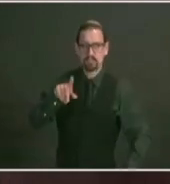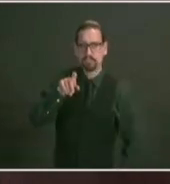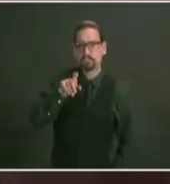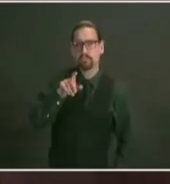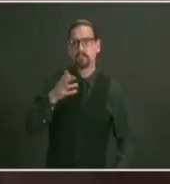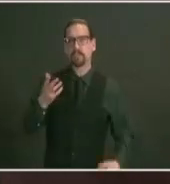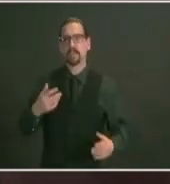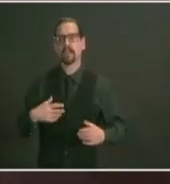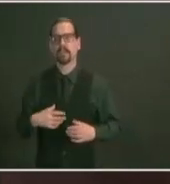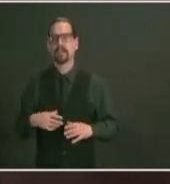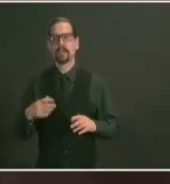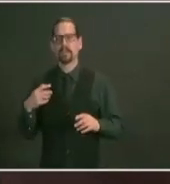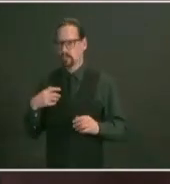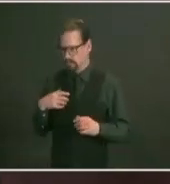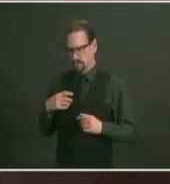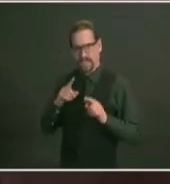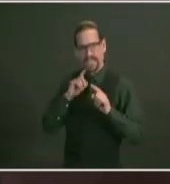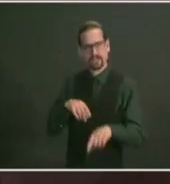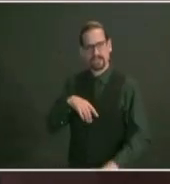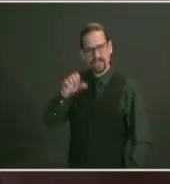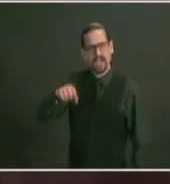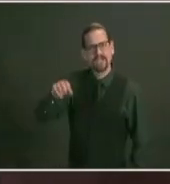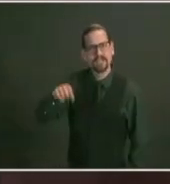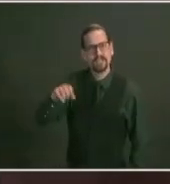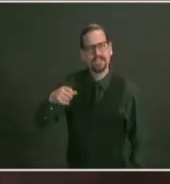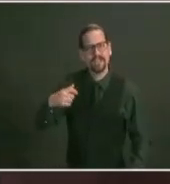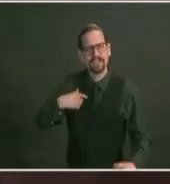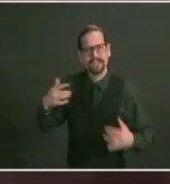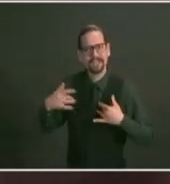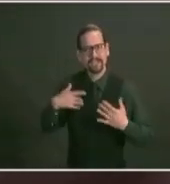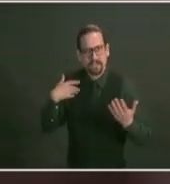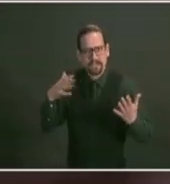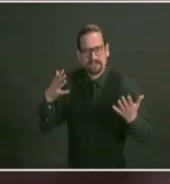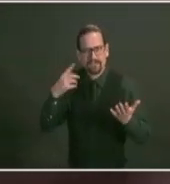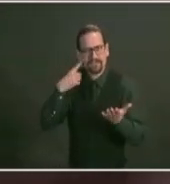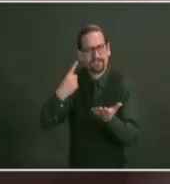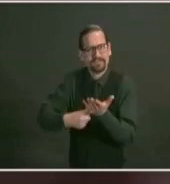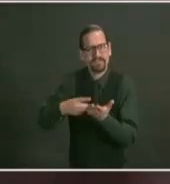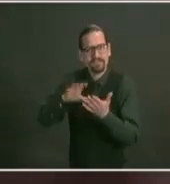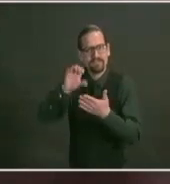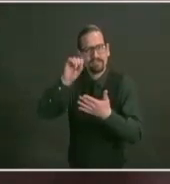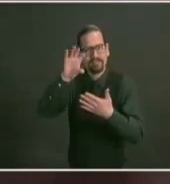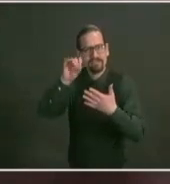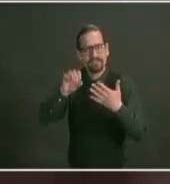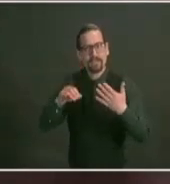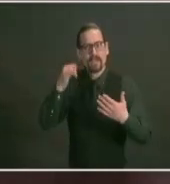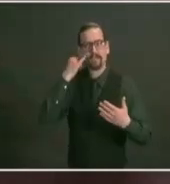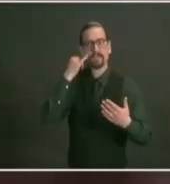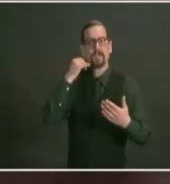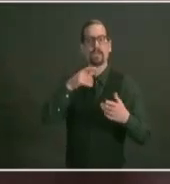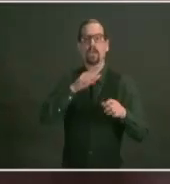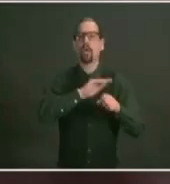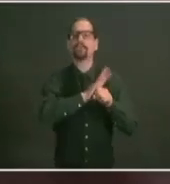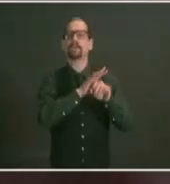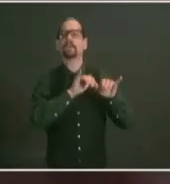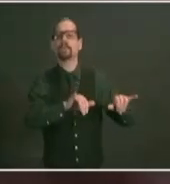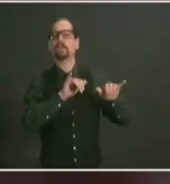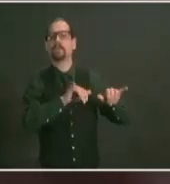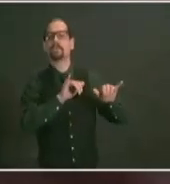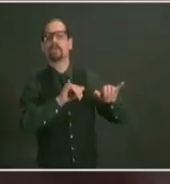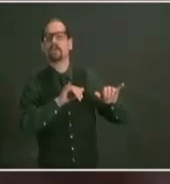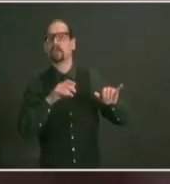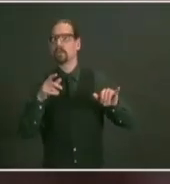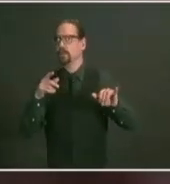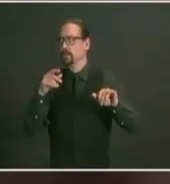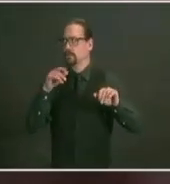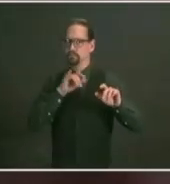we've been discussing about the balance the variant is here it's been in the state and it is